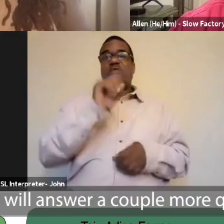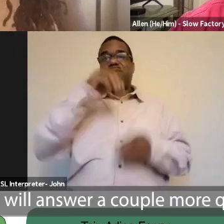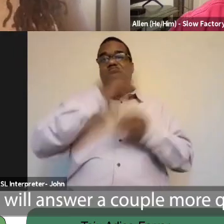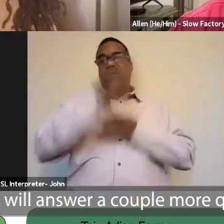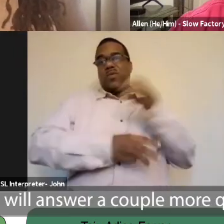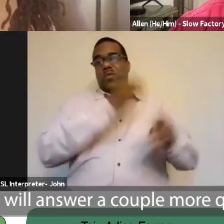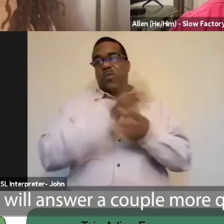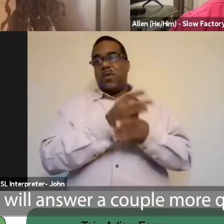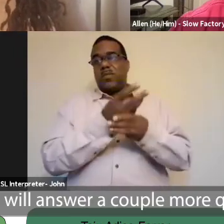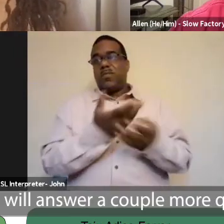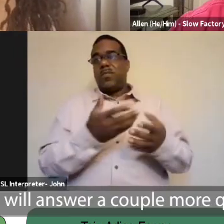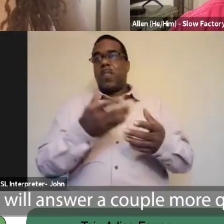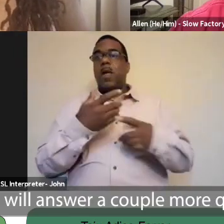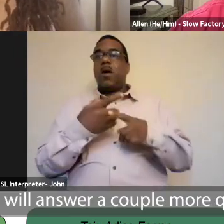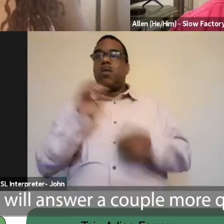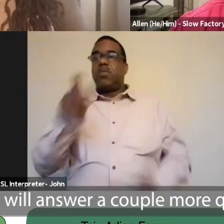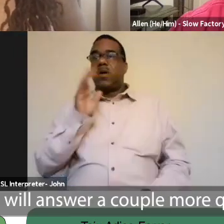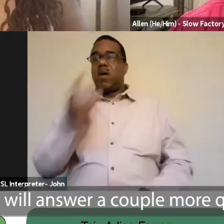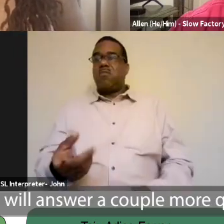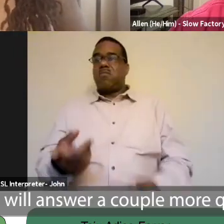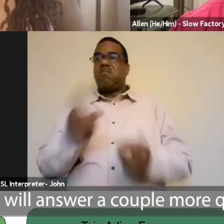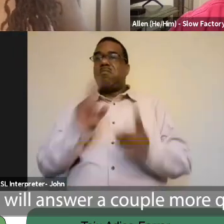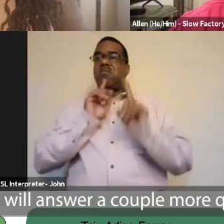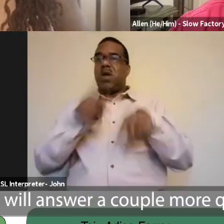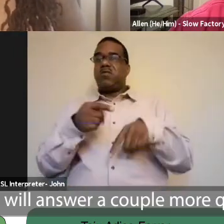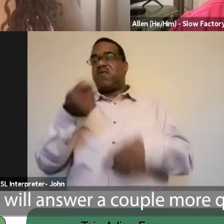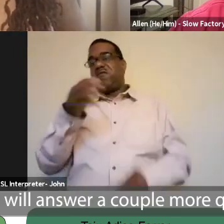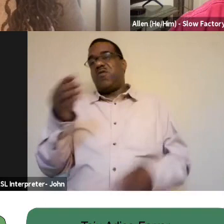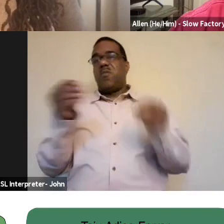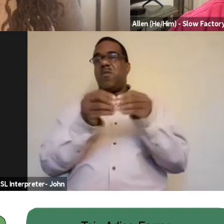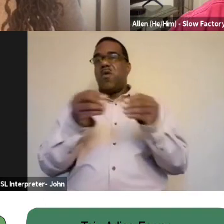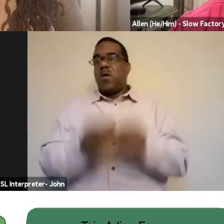Okay, I will answer a couple more questions.